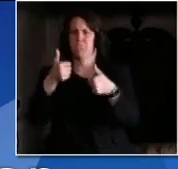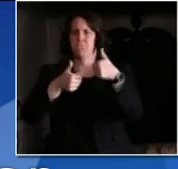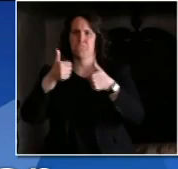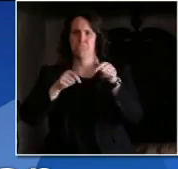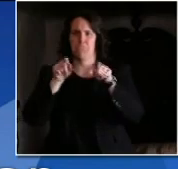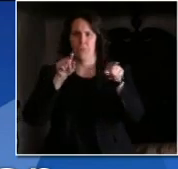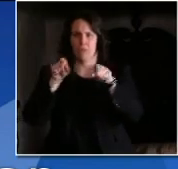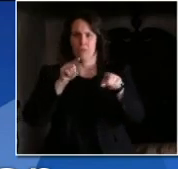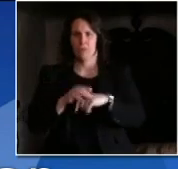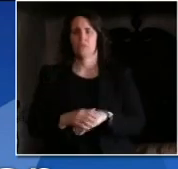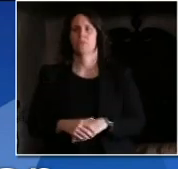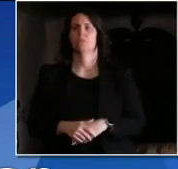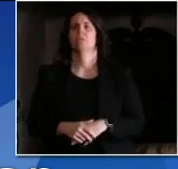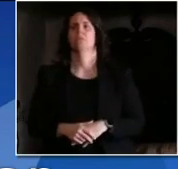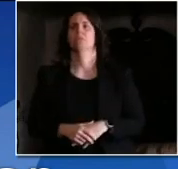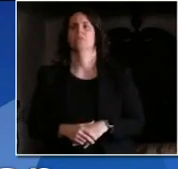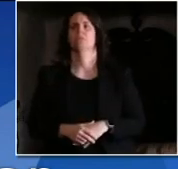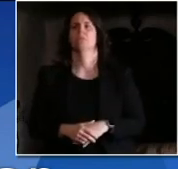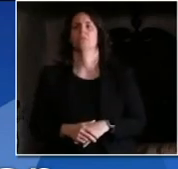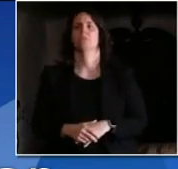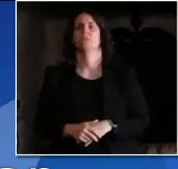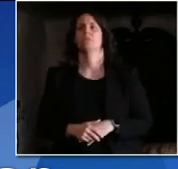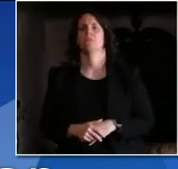during this time besides resilient Wisconsin